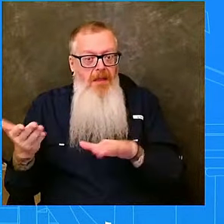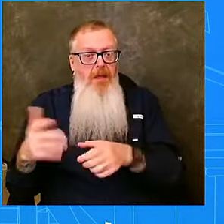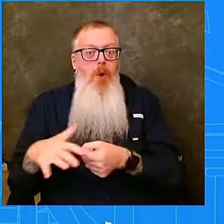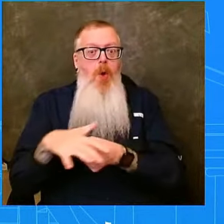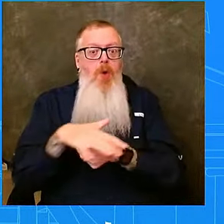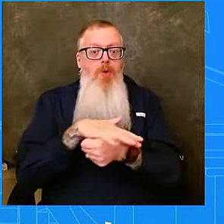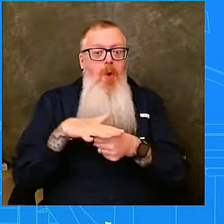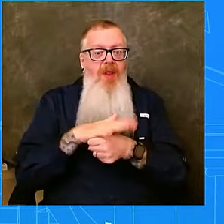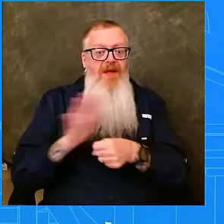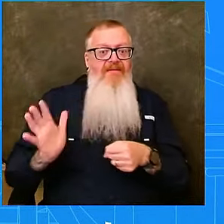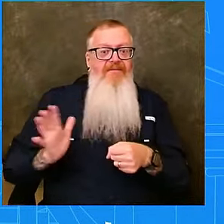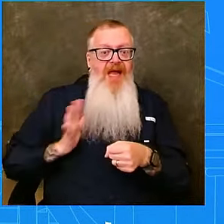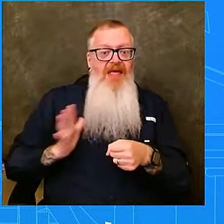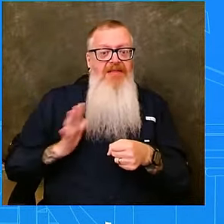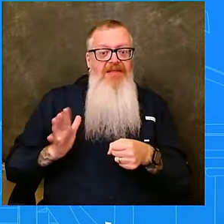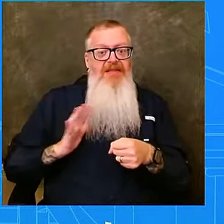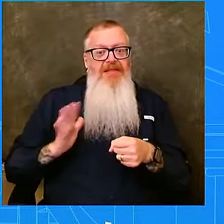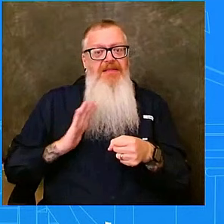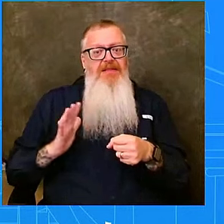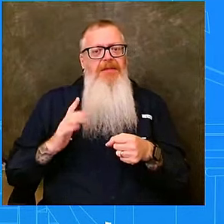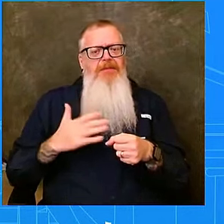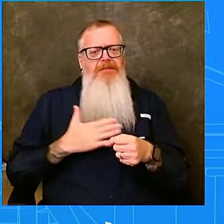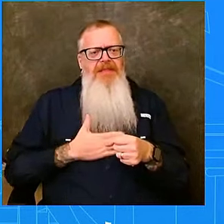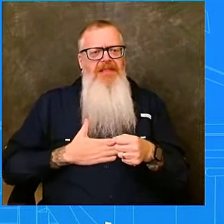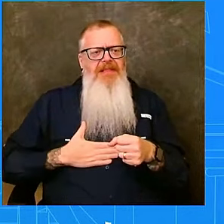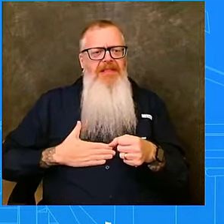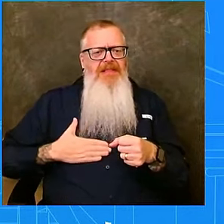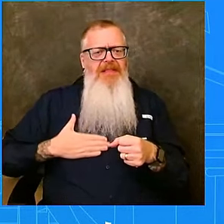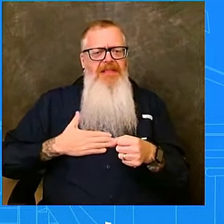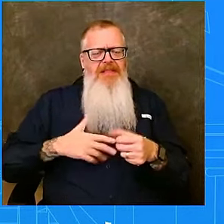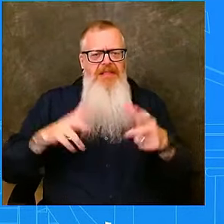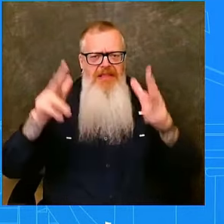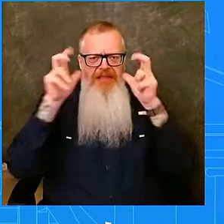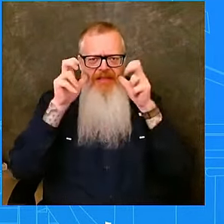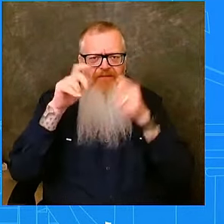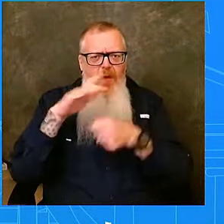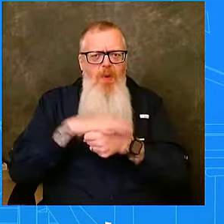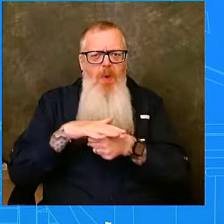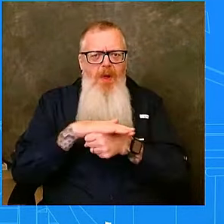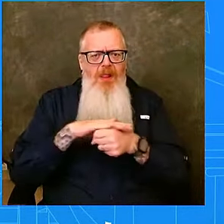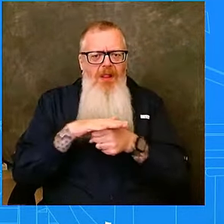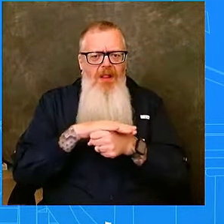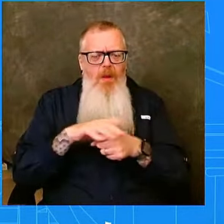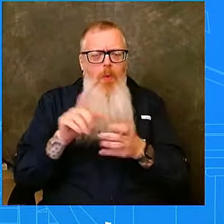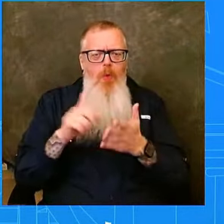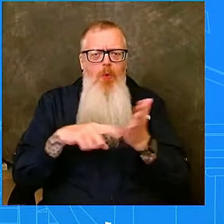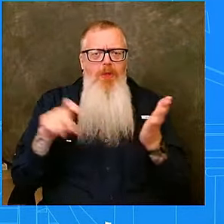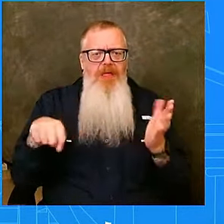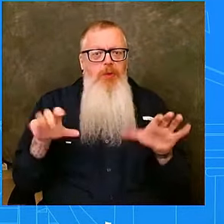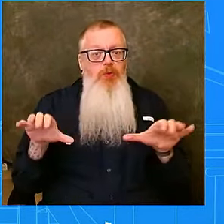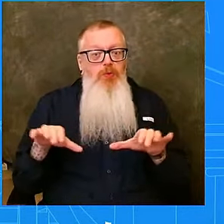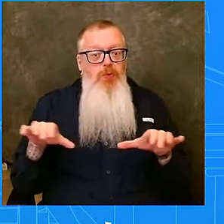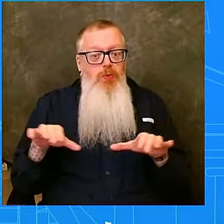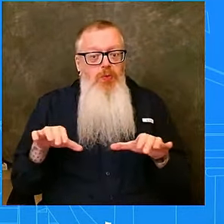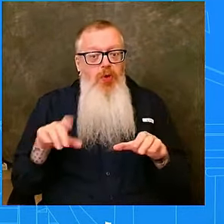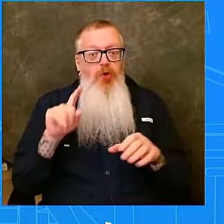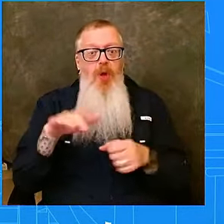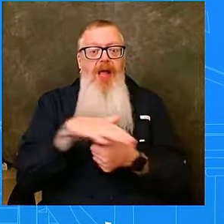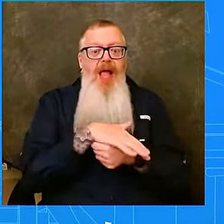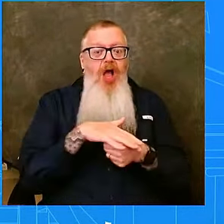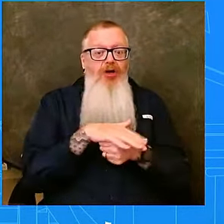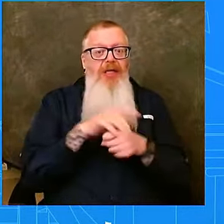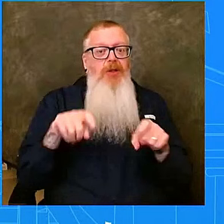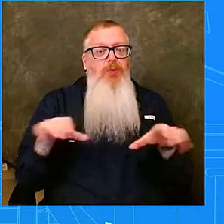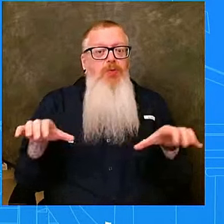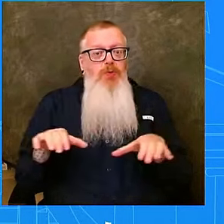the best information about what you need to do where you are located. This storm is going to bring deadly